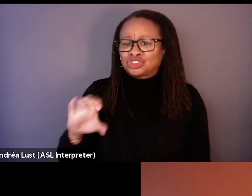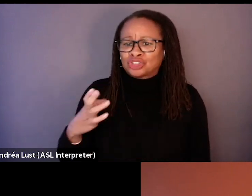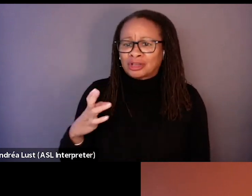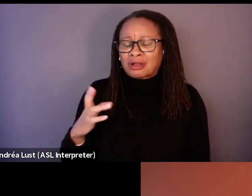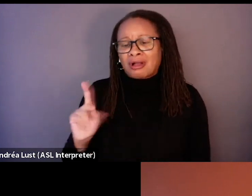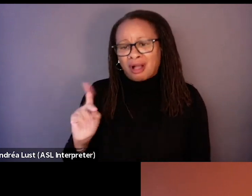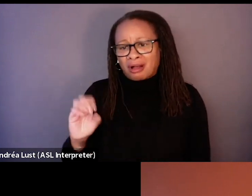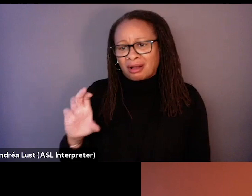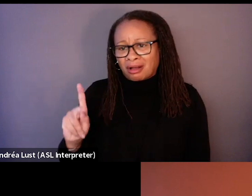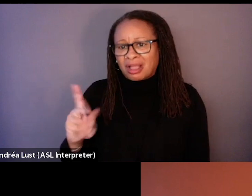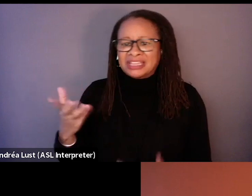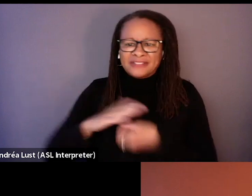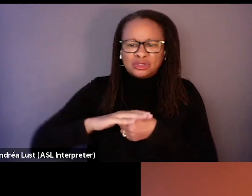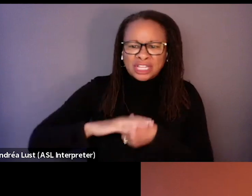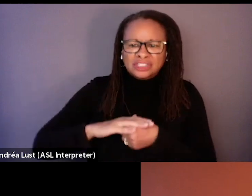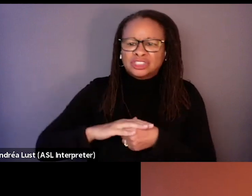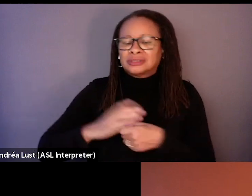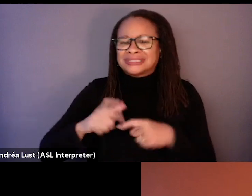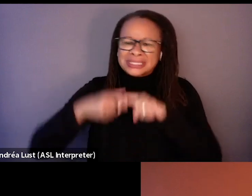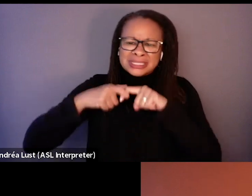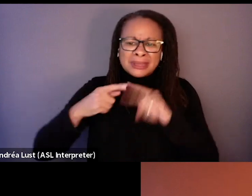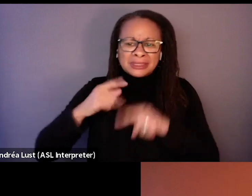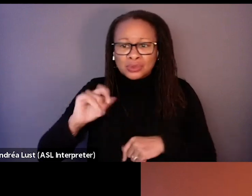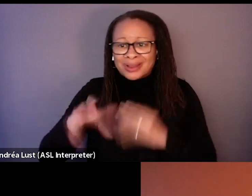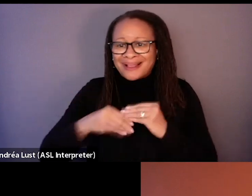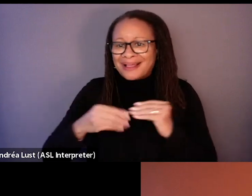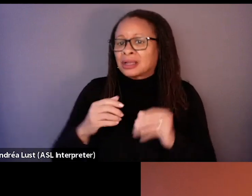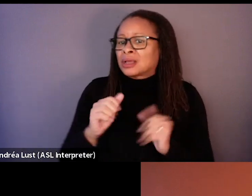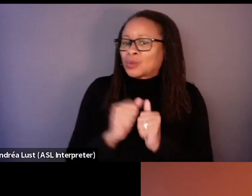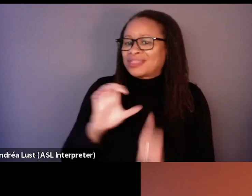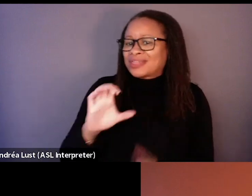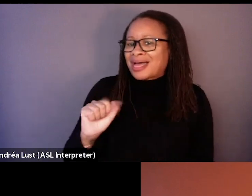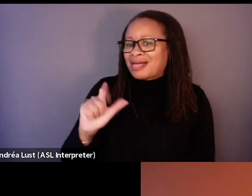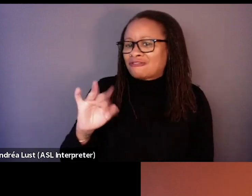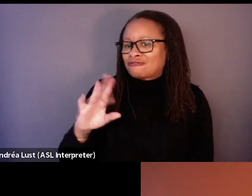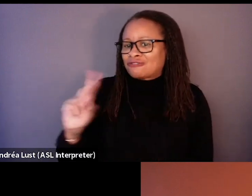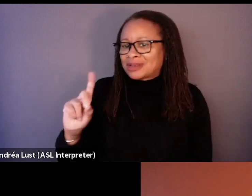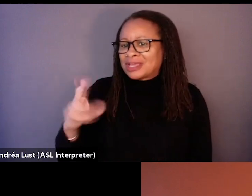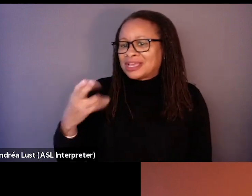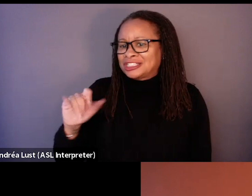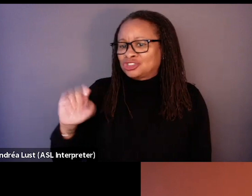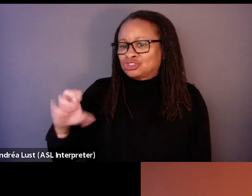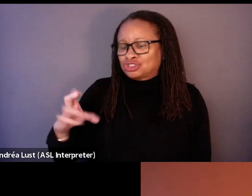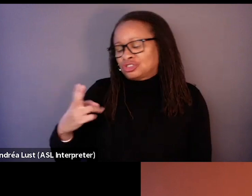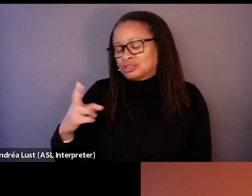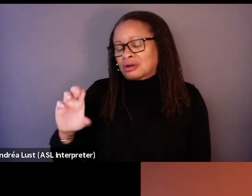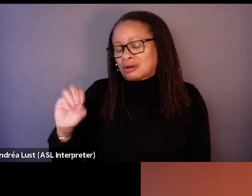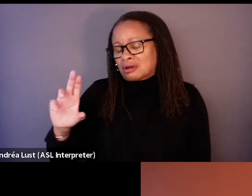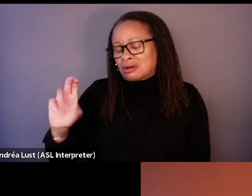much tension and suspense to it. Um, tell me about choosing that for, for the,